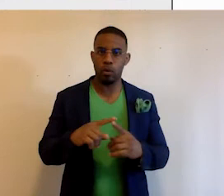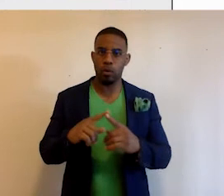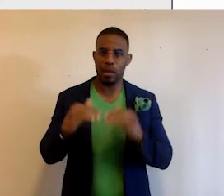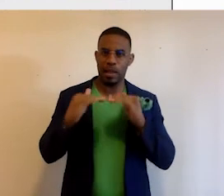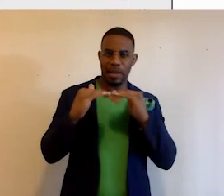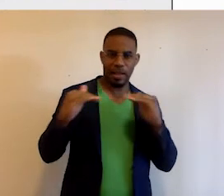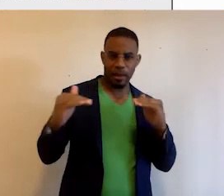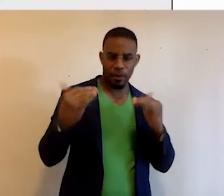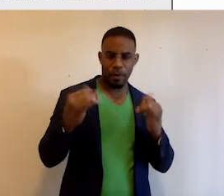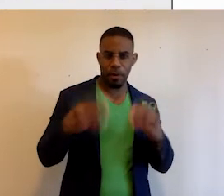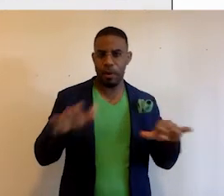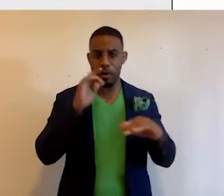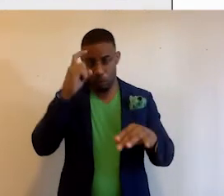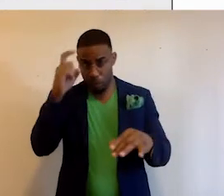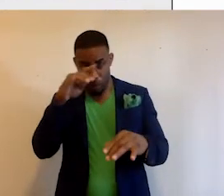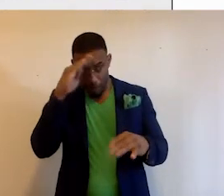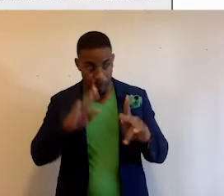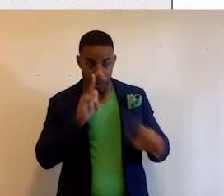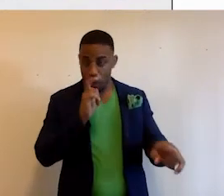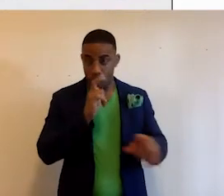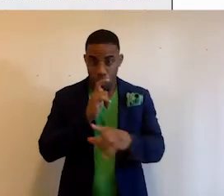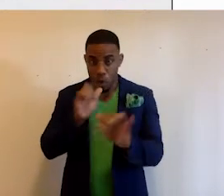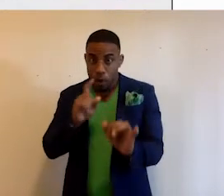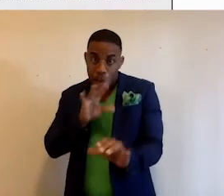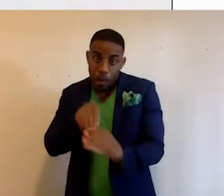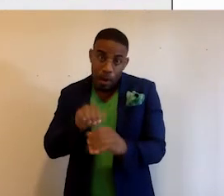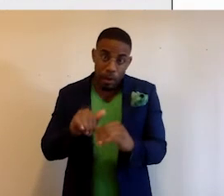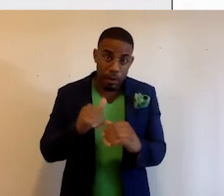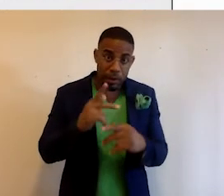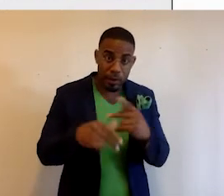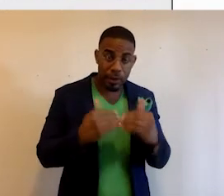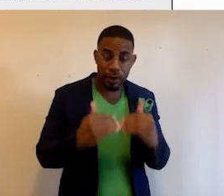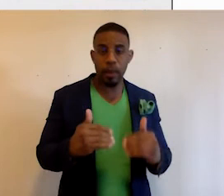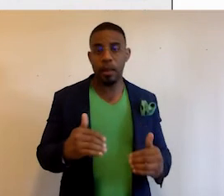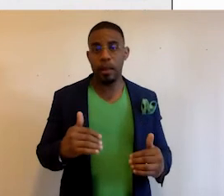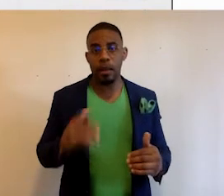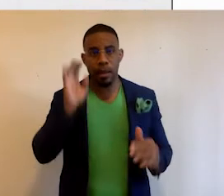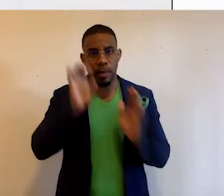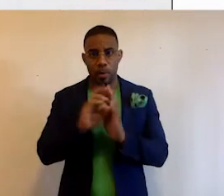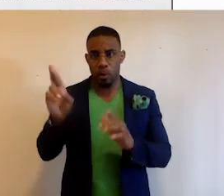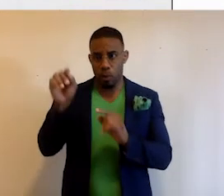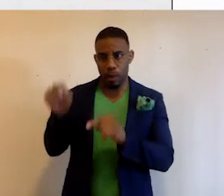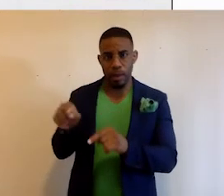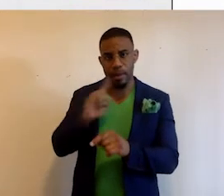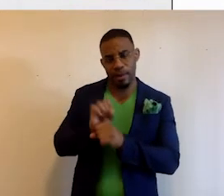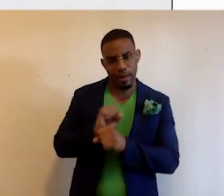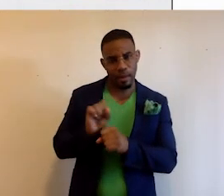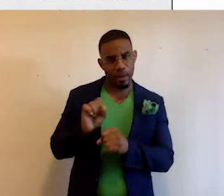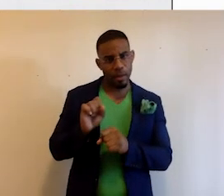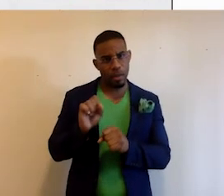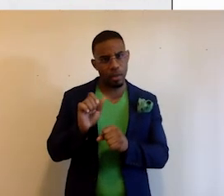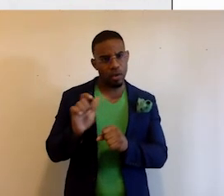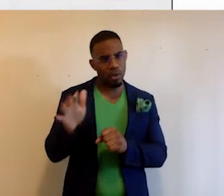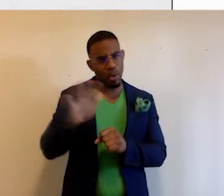playing field, and that they were smart Black folks who would be part of this new economy. And the image on the right is actually circa